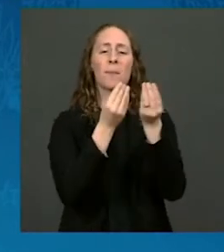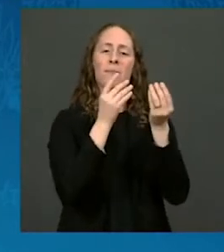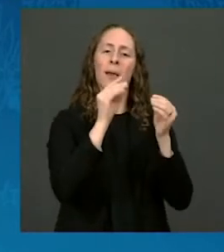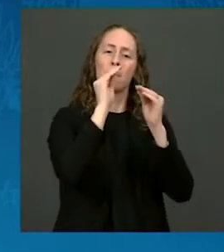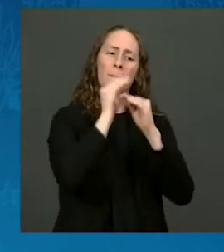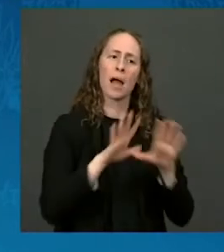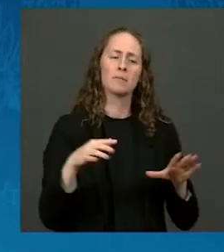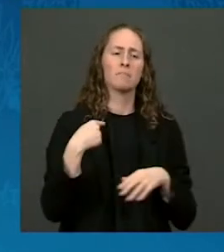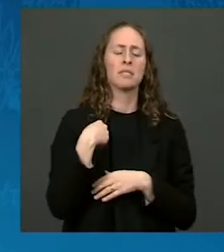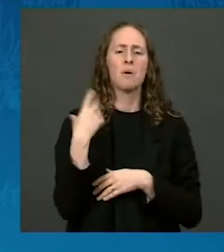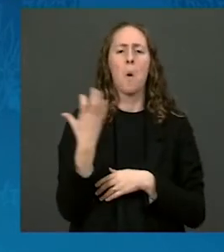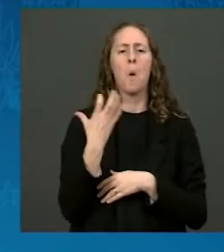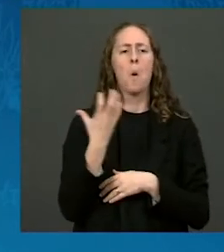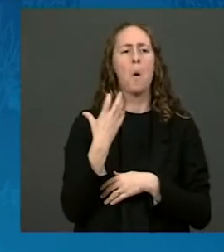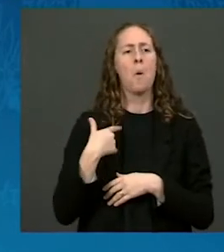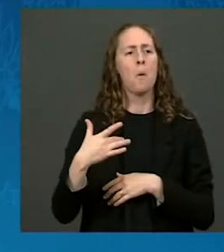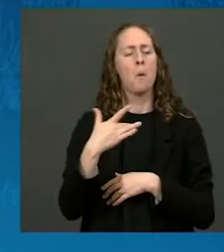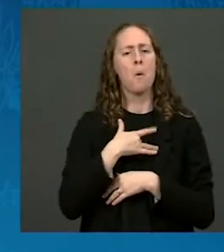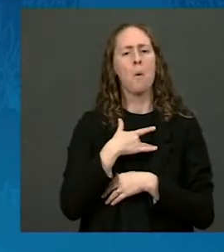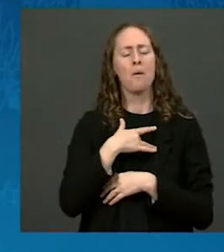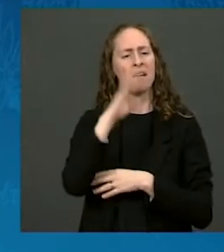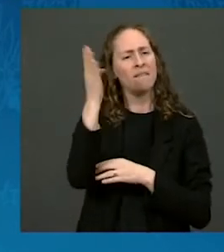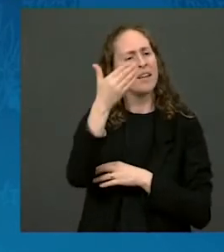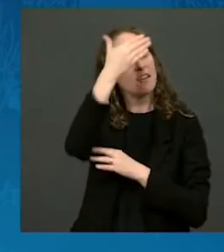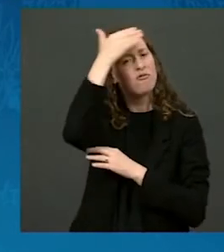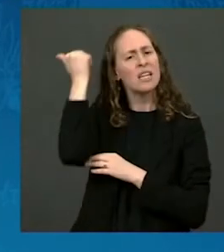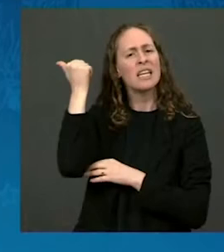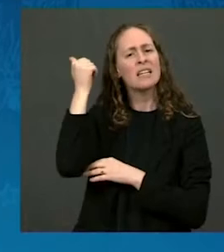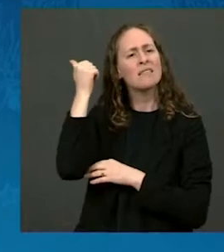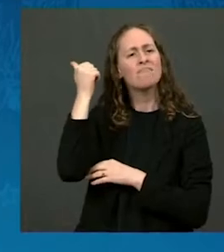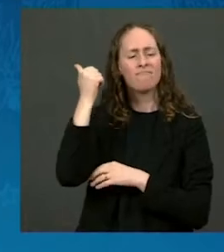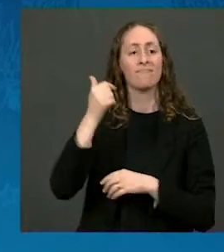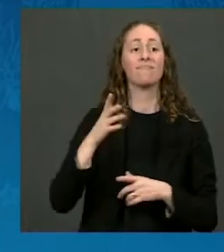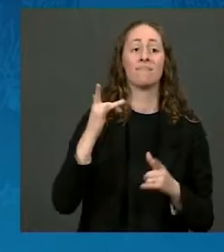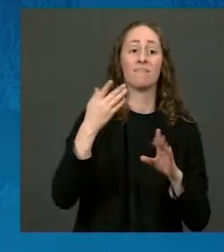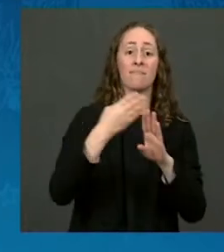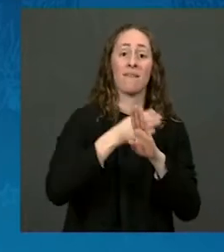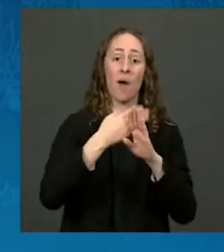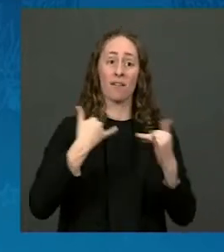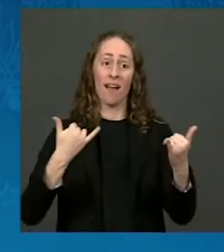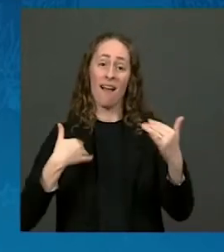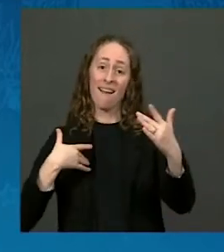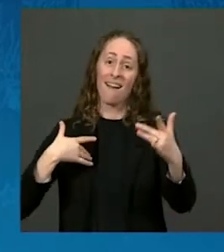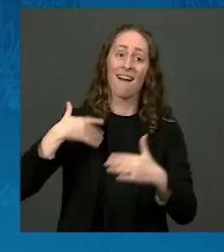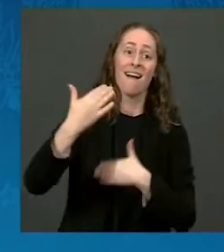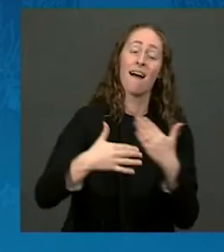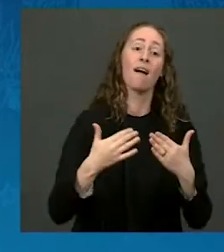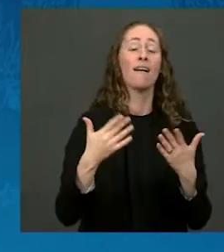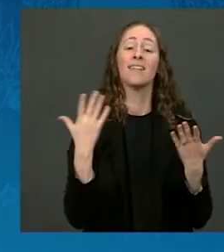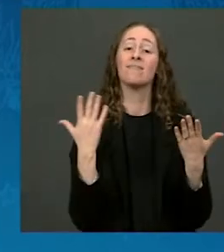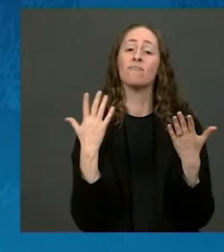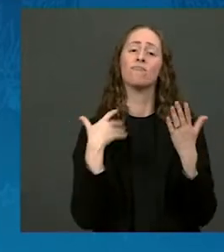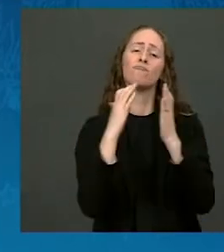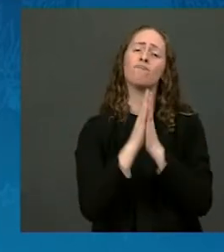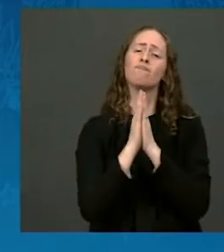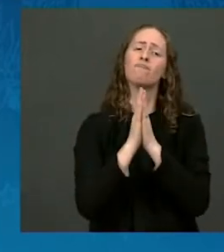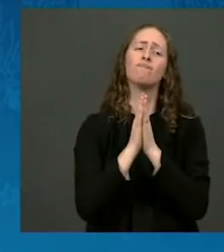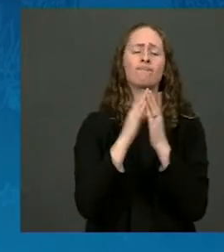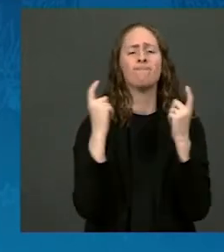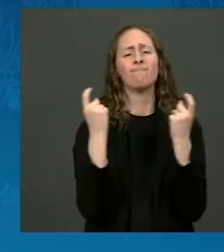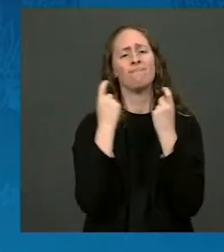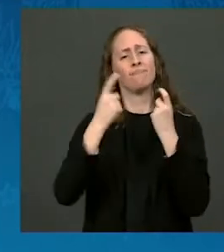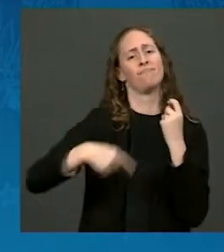always cherish. And so as I leave you today, it is my prayer that as one family,